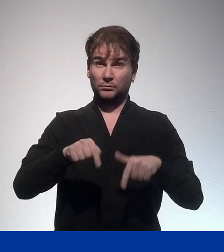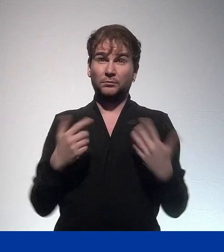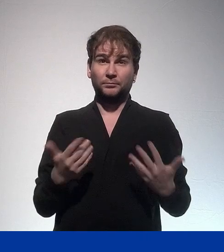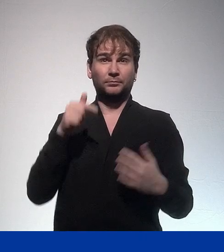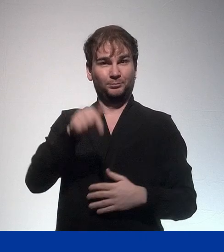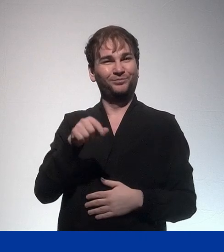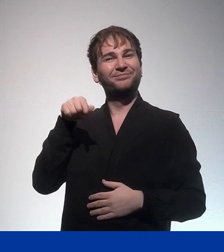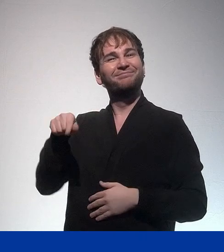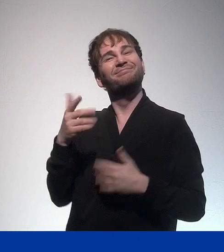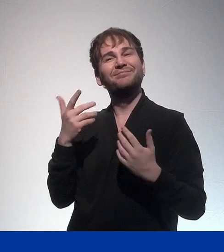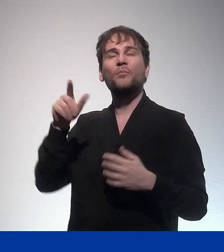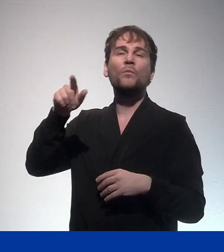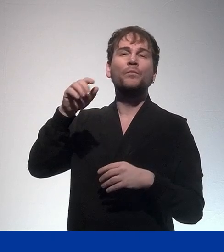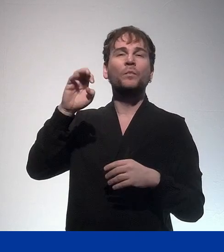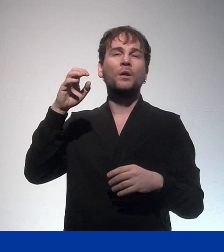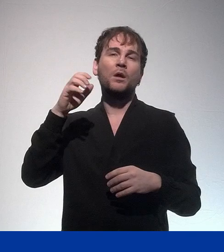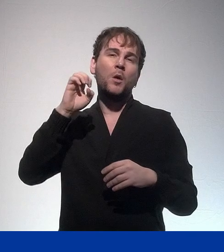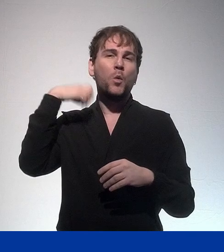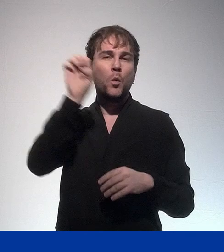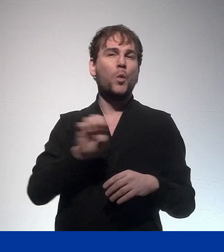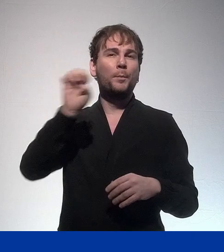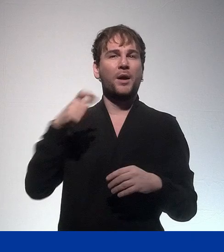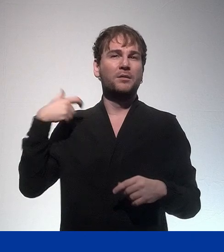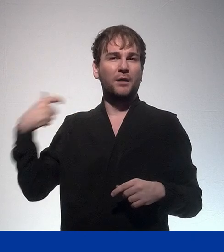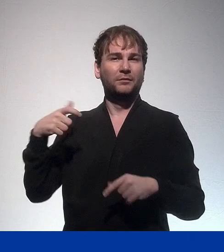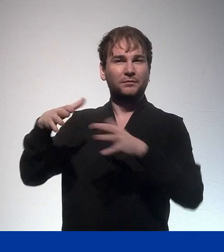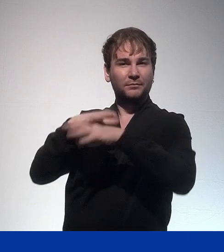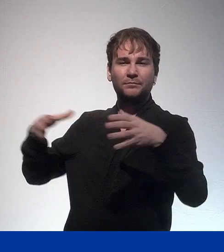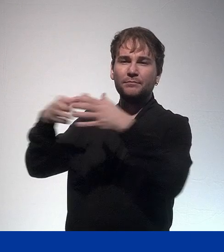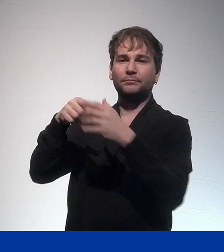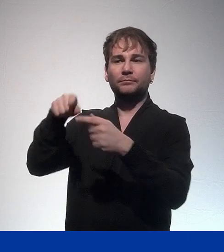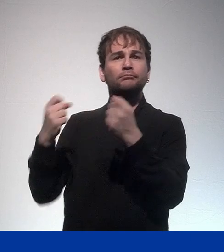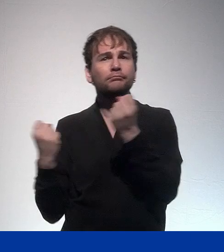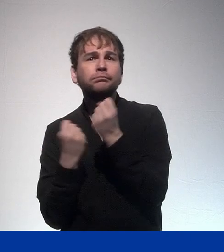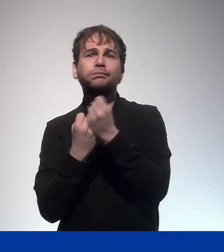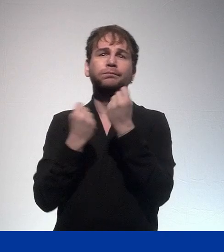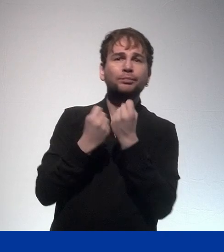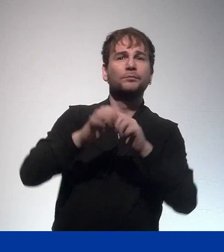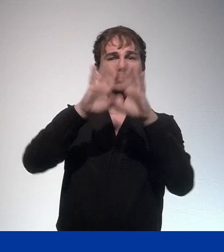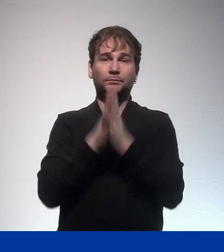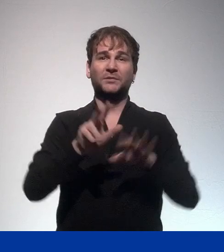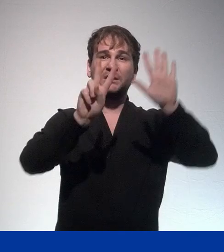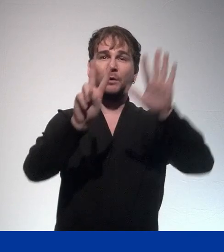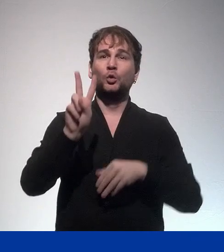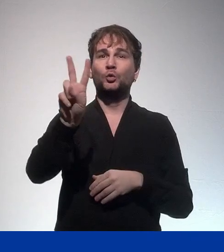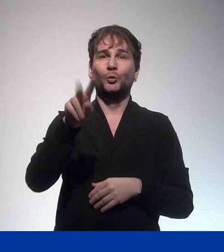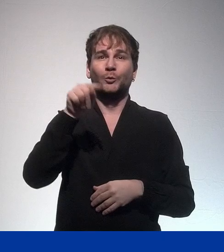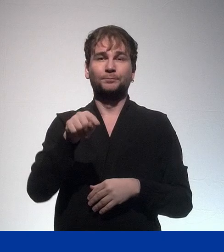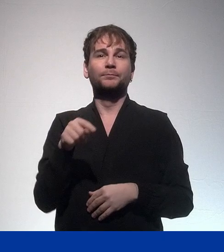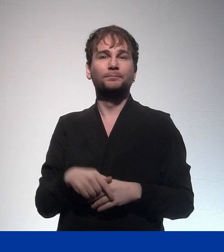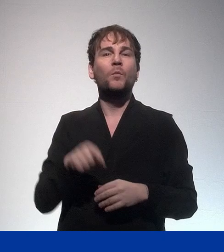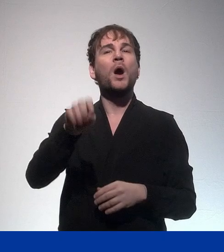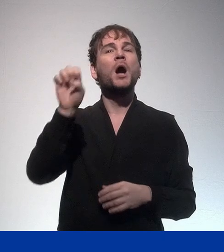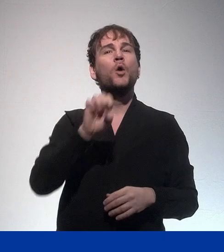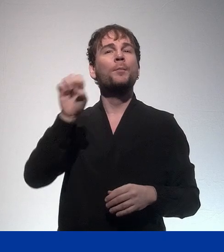and the agenda to life. In fact, this is basically the culmination of a process that has been going on for decades.